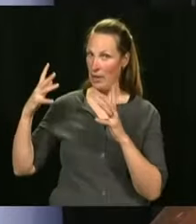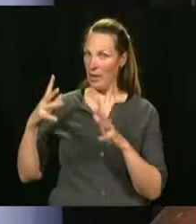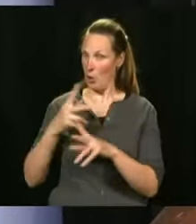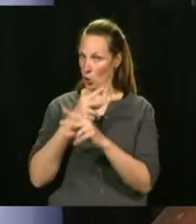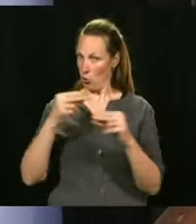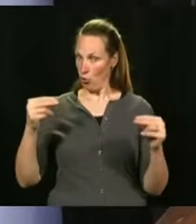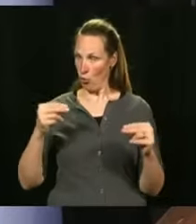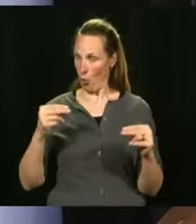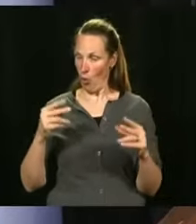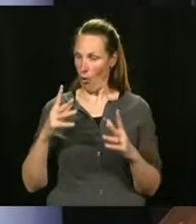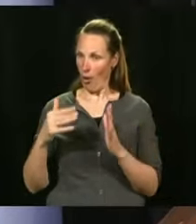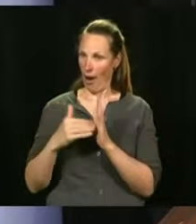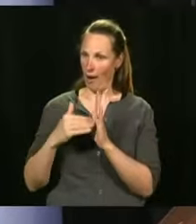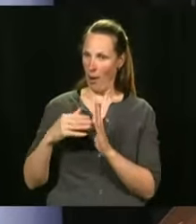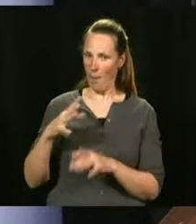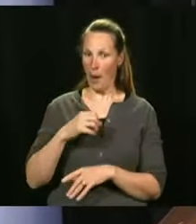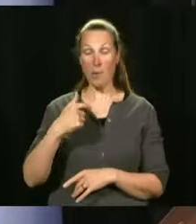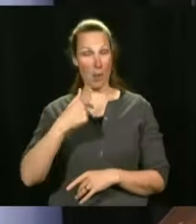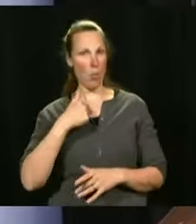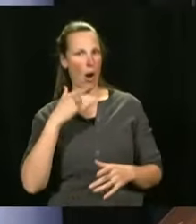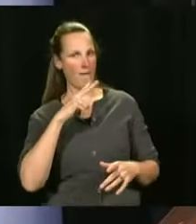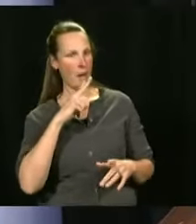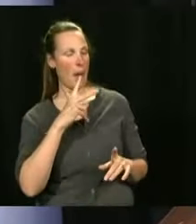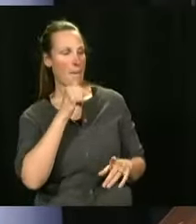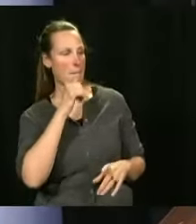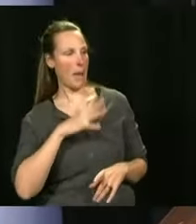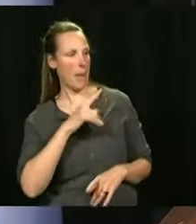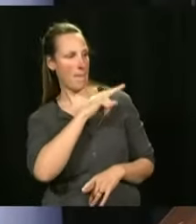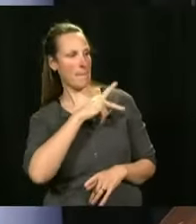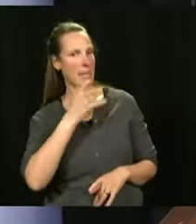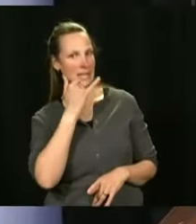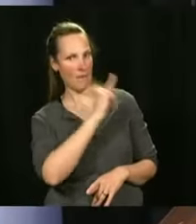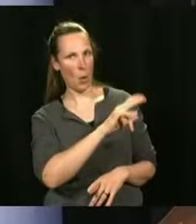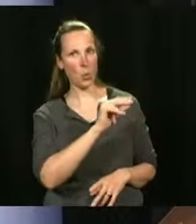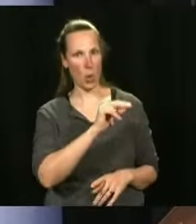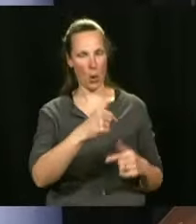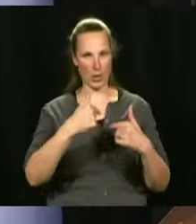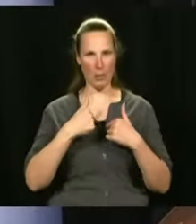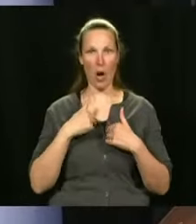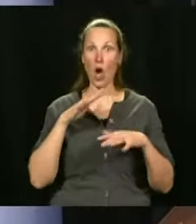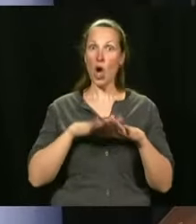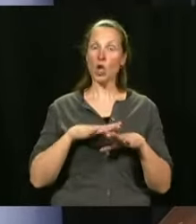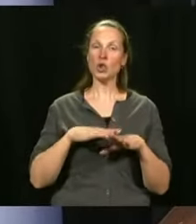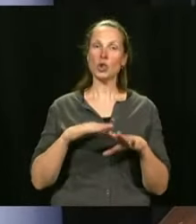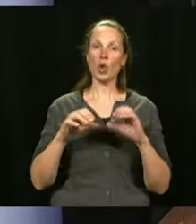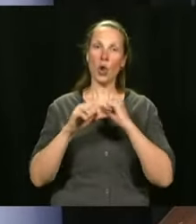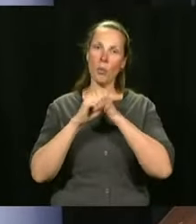I'm just making that comment. I'm the one who got excited. Oh, a lot of people are excited on the social media.